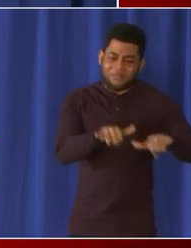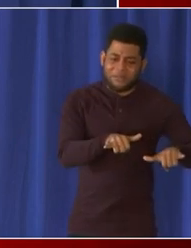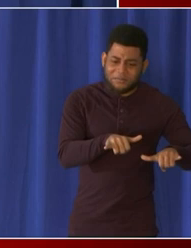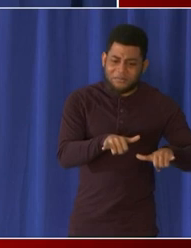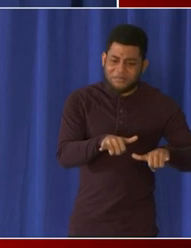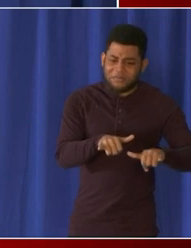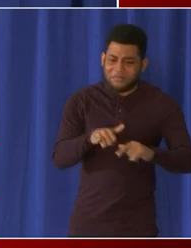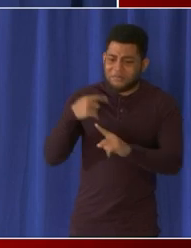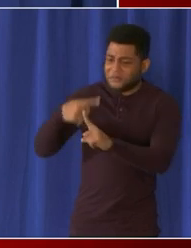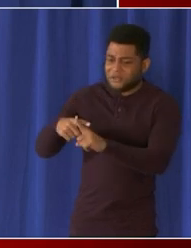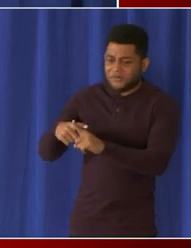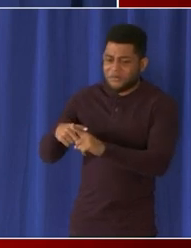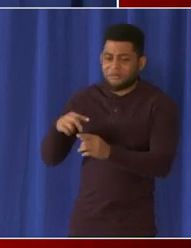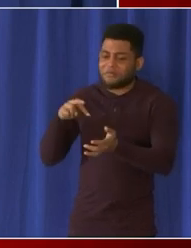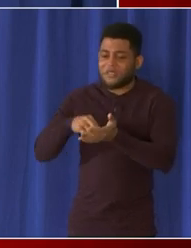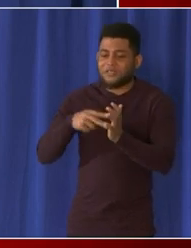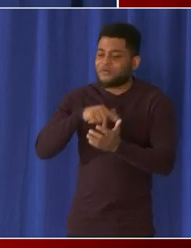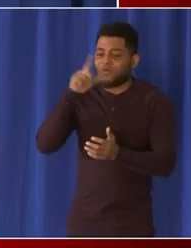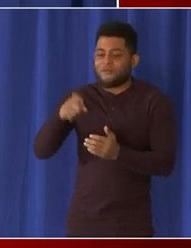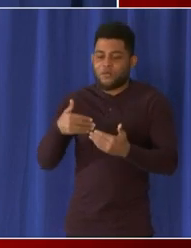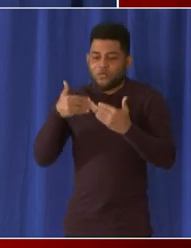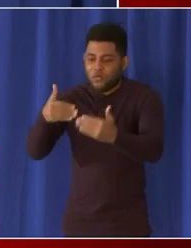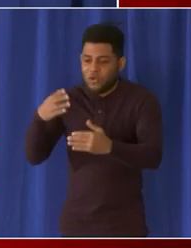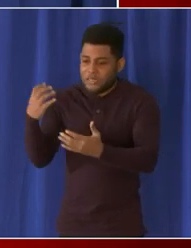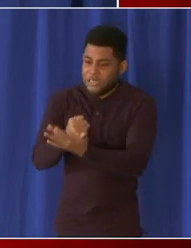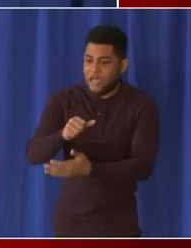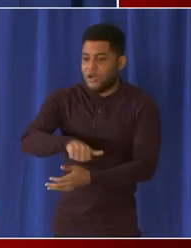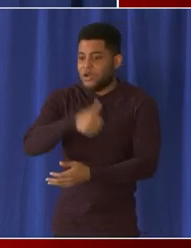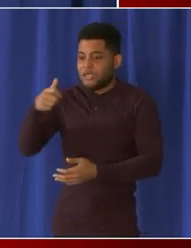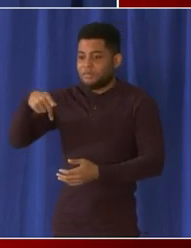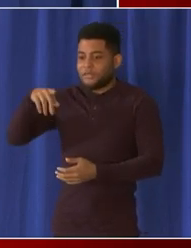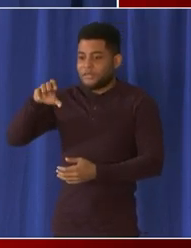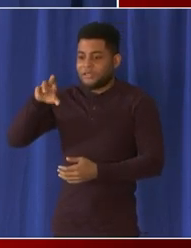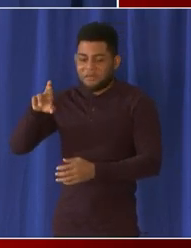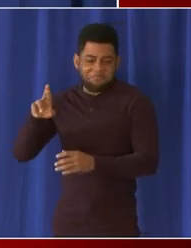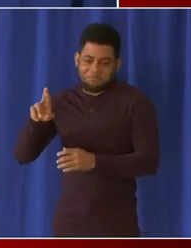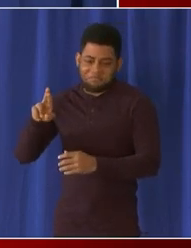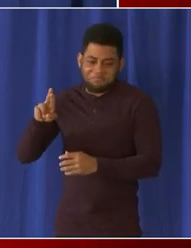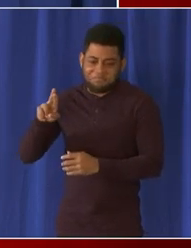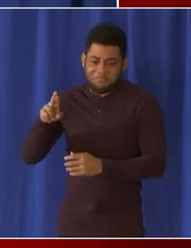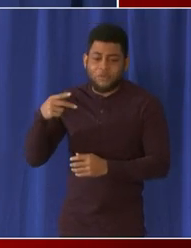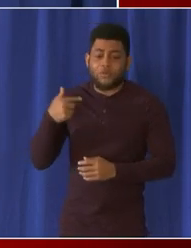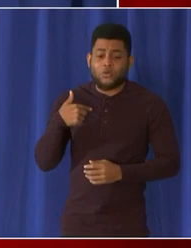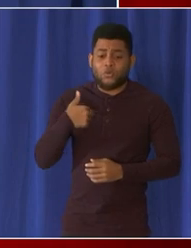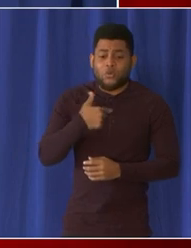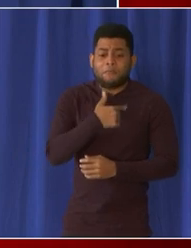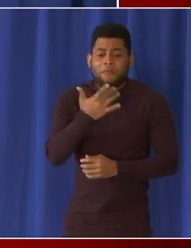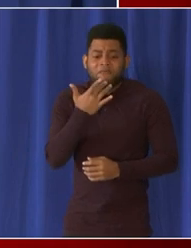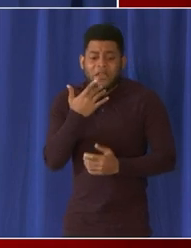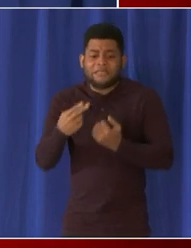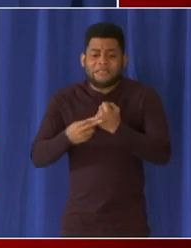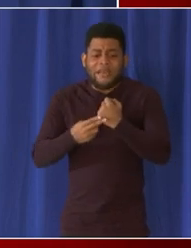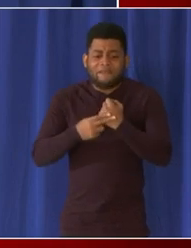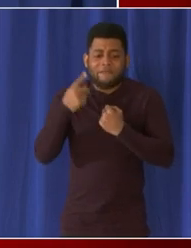need it for for other purposes we'd rather preserve those resources for individuals that are testing through pcr that may not be utilizing our antigen